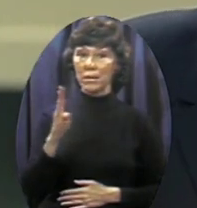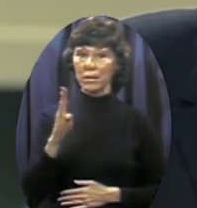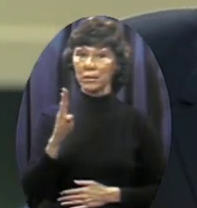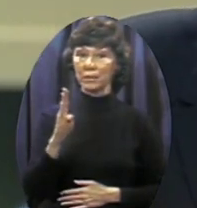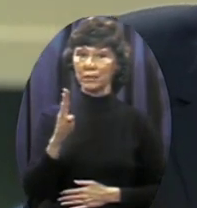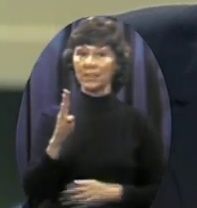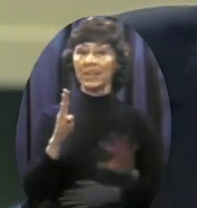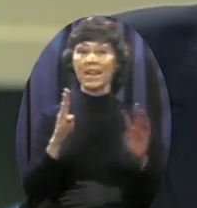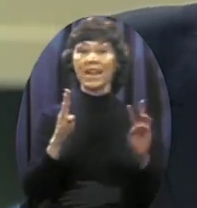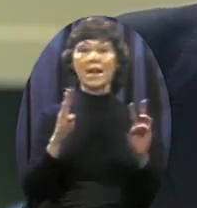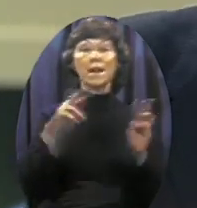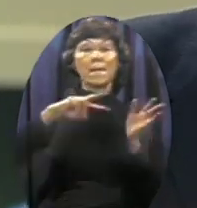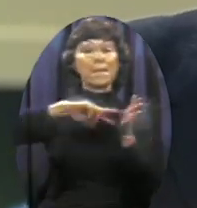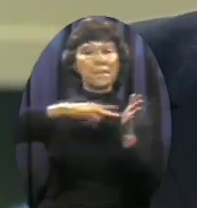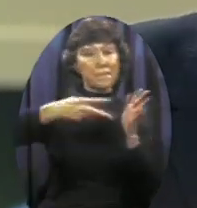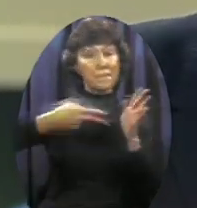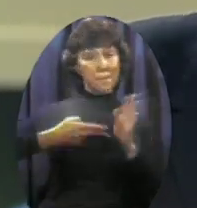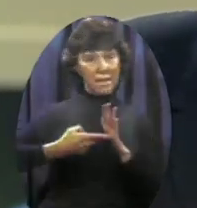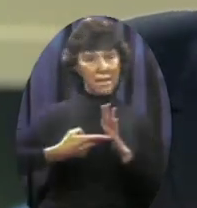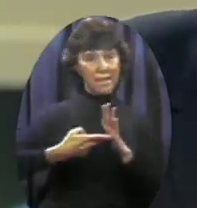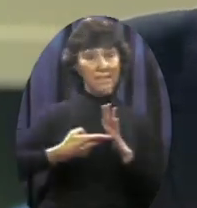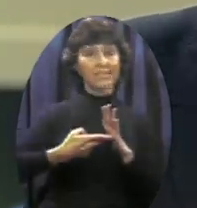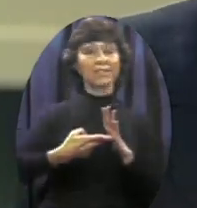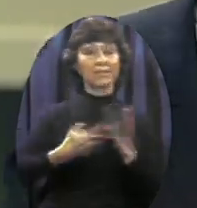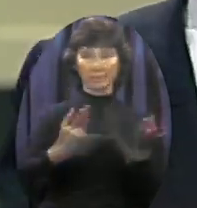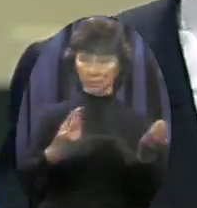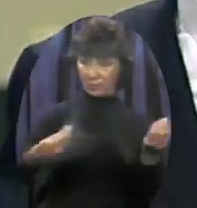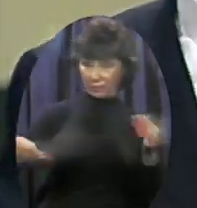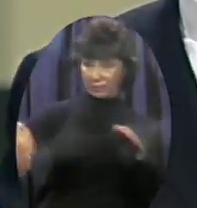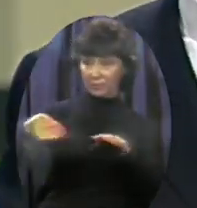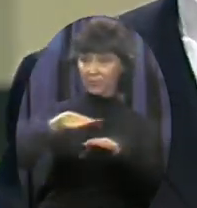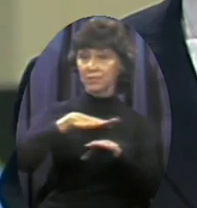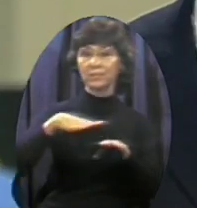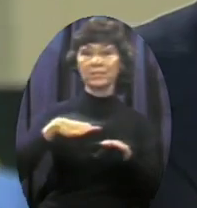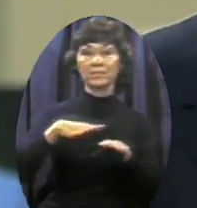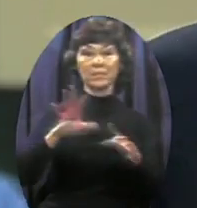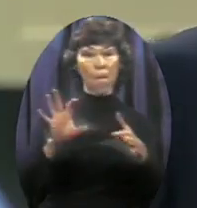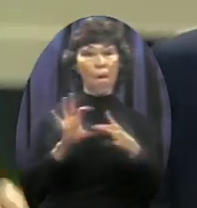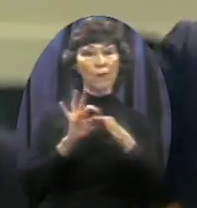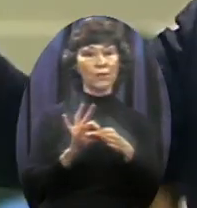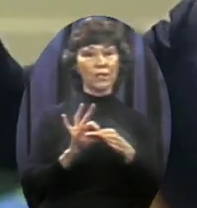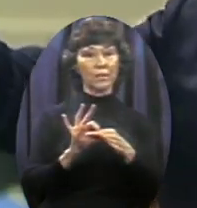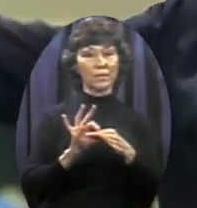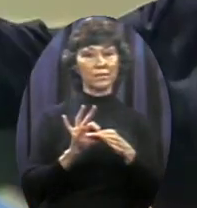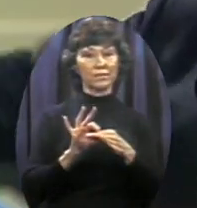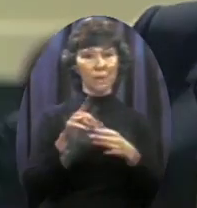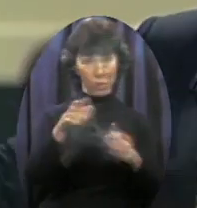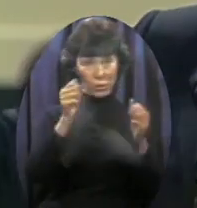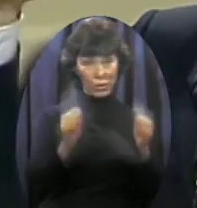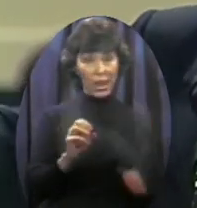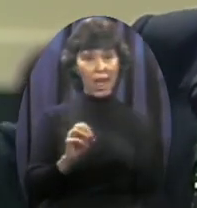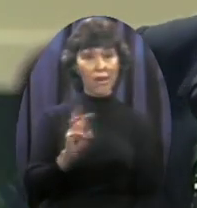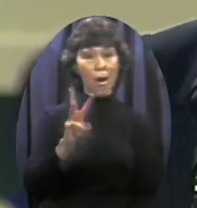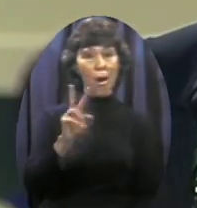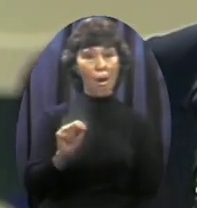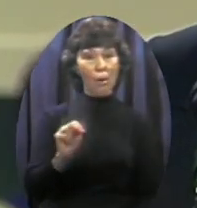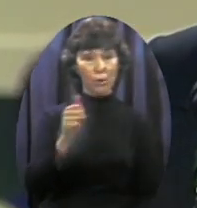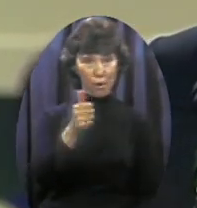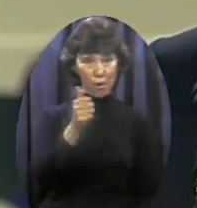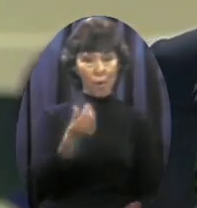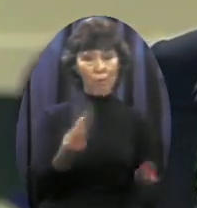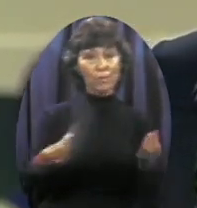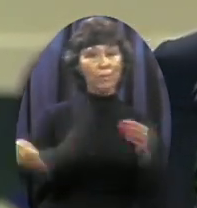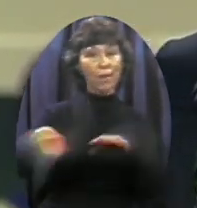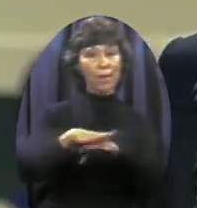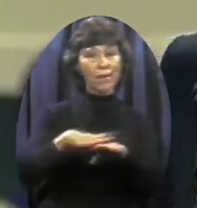You know, you live in a home You may not own it You and the bank may own it together But thank God one day if you live long enough And make your payments, it'll be